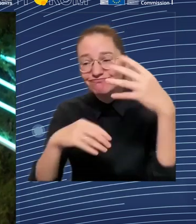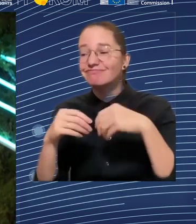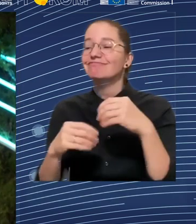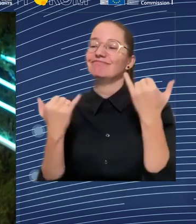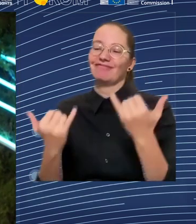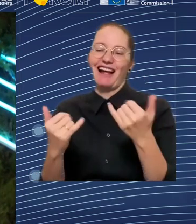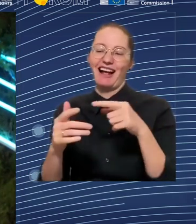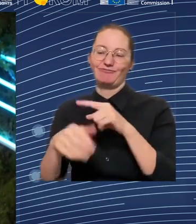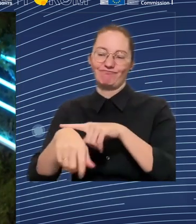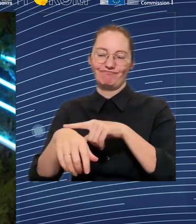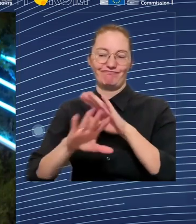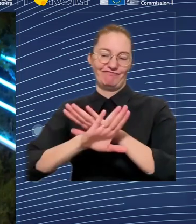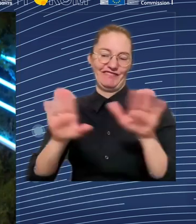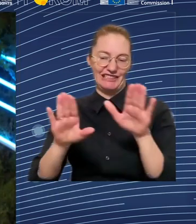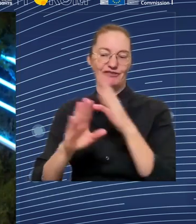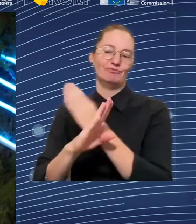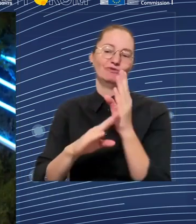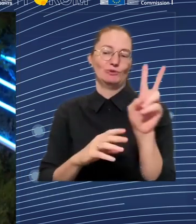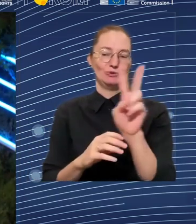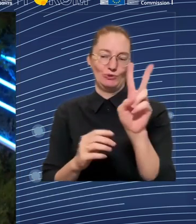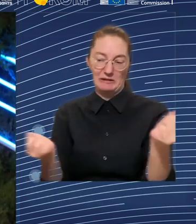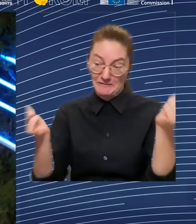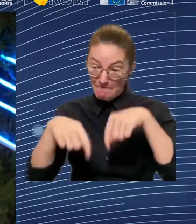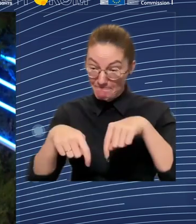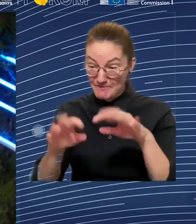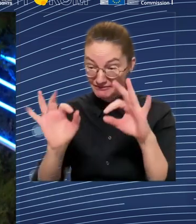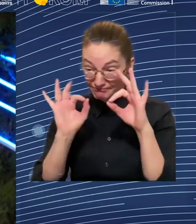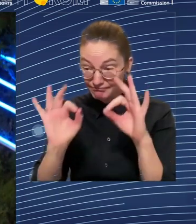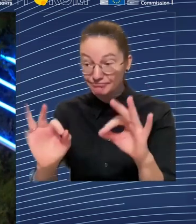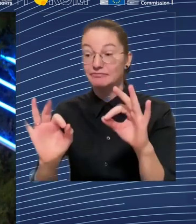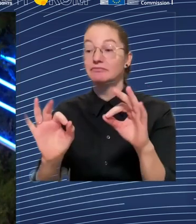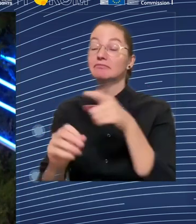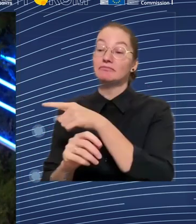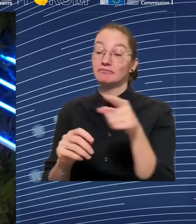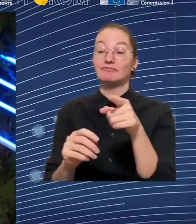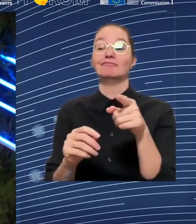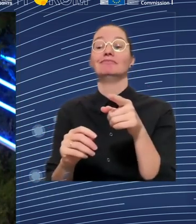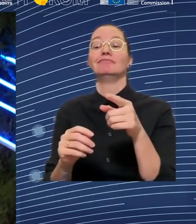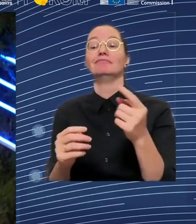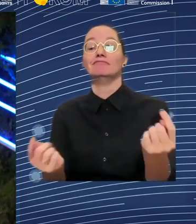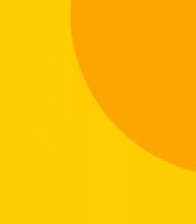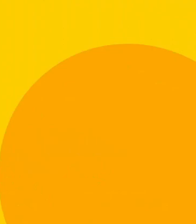if you had one. You can pick one up again after lunch. Thank you very much, ladies and gentlemen. See you later.